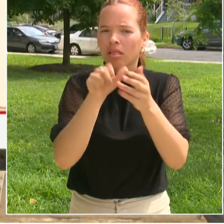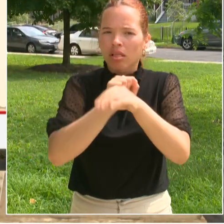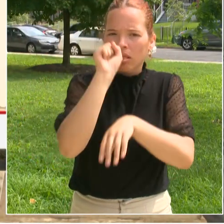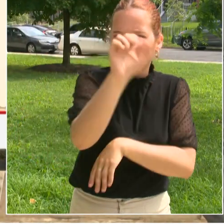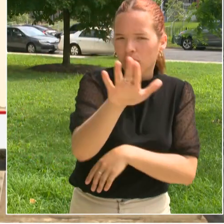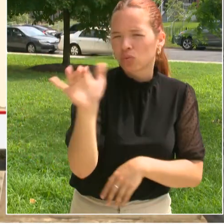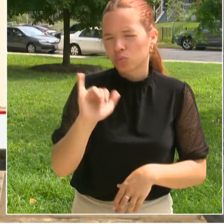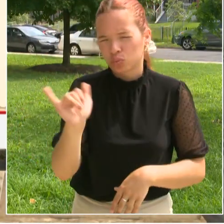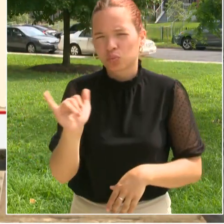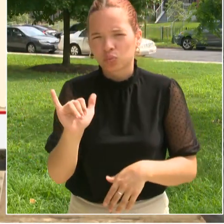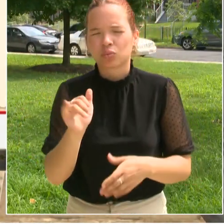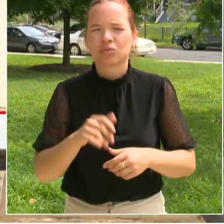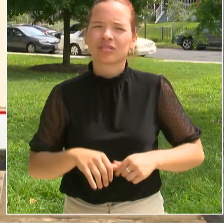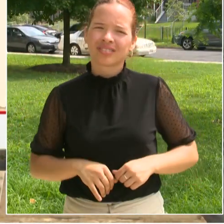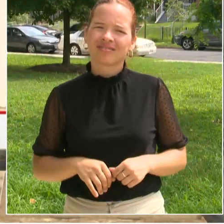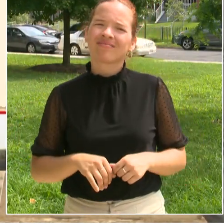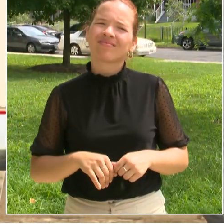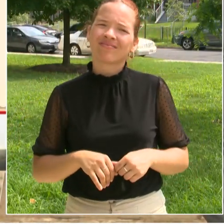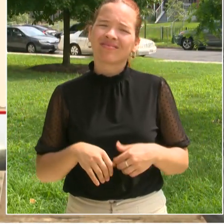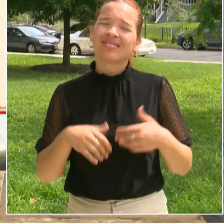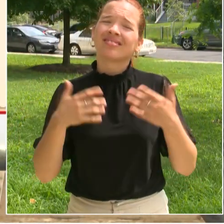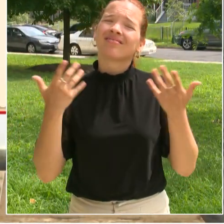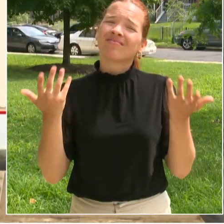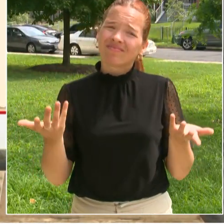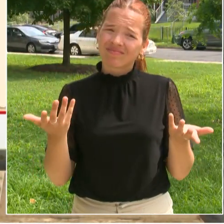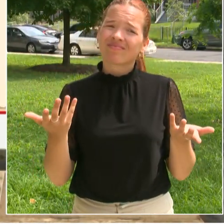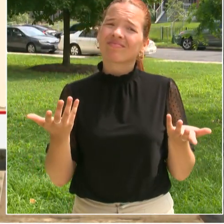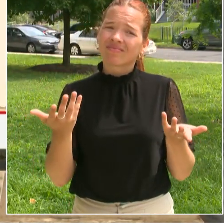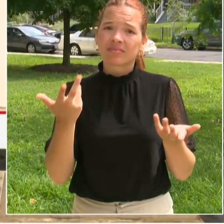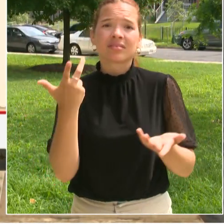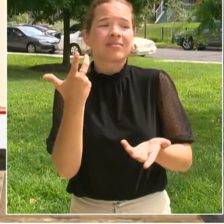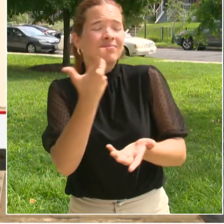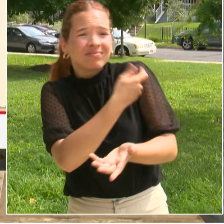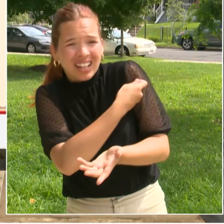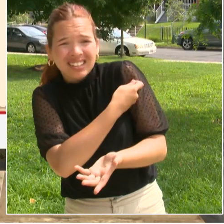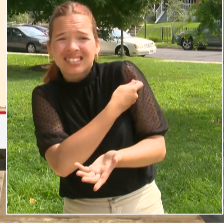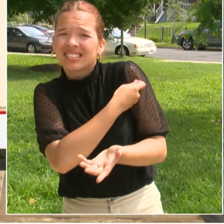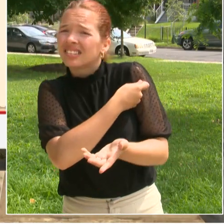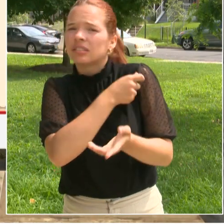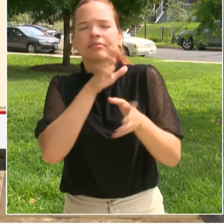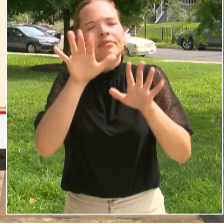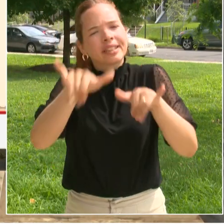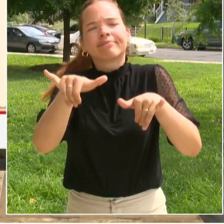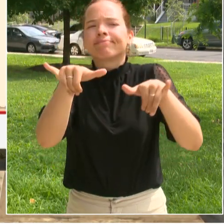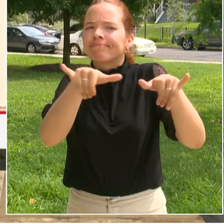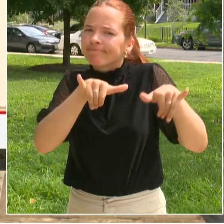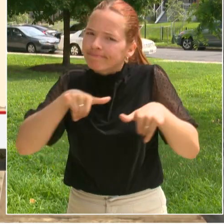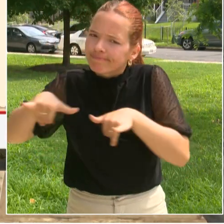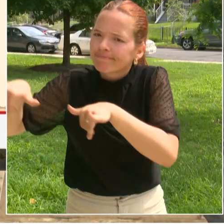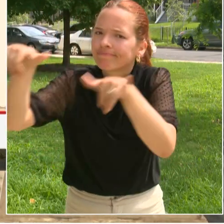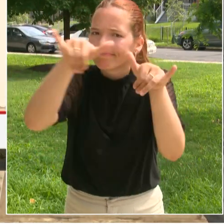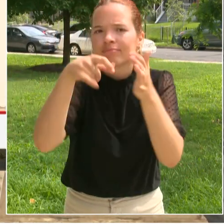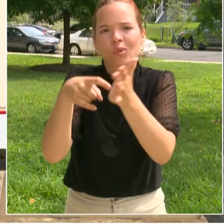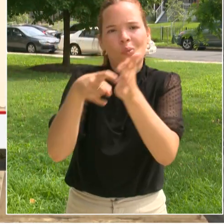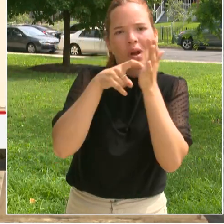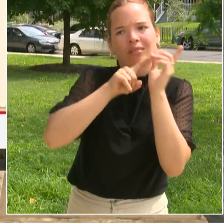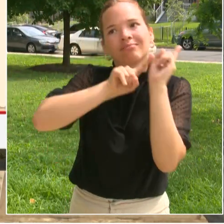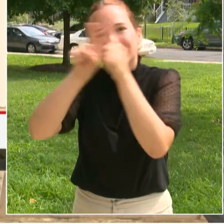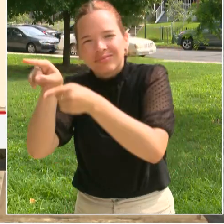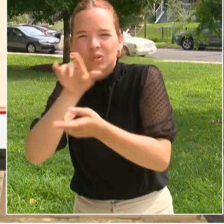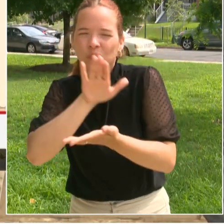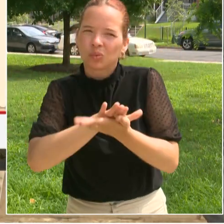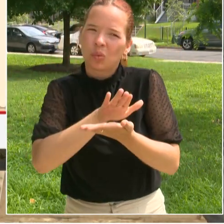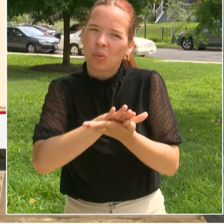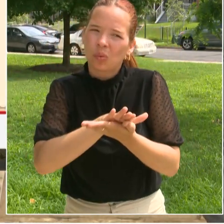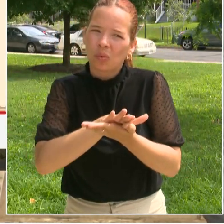Routine vaccinations are of course a requirement for school but that is not their only importance. They're really to keep your child